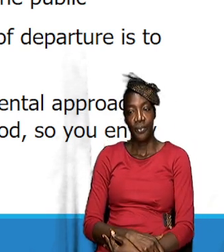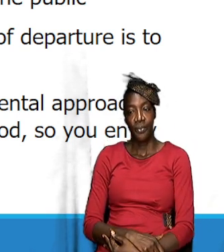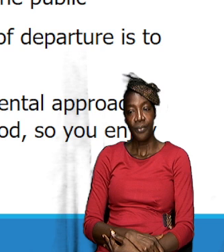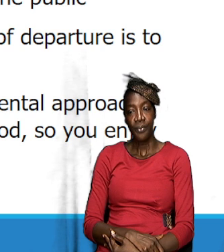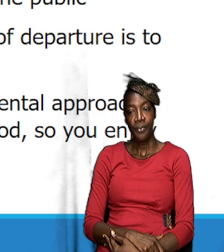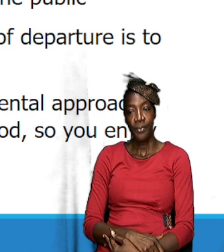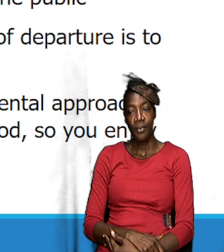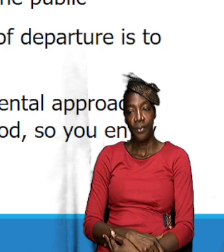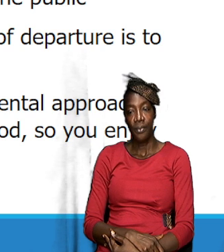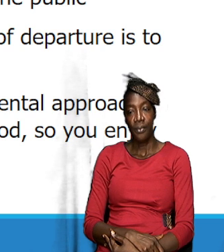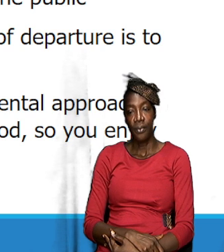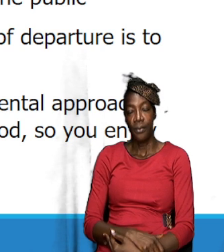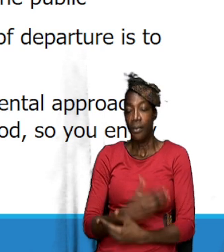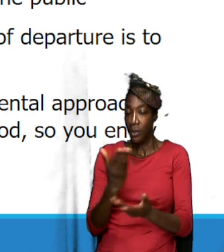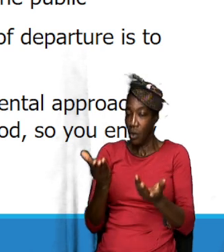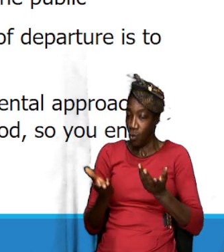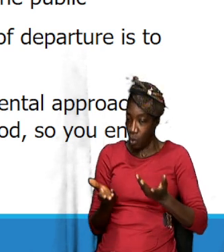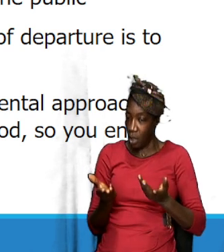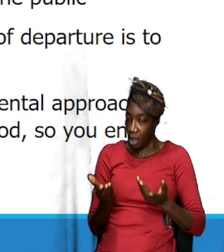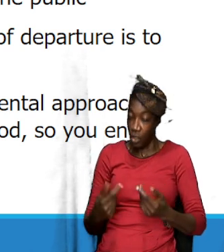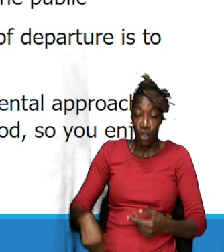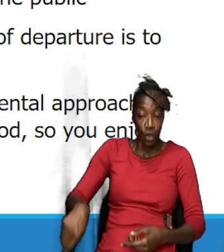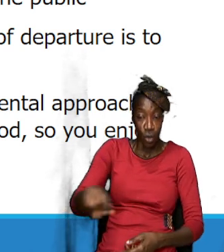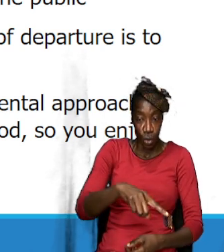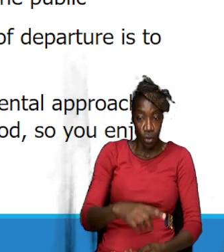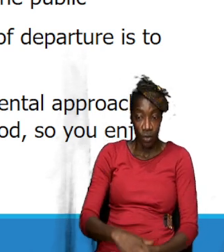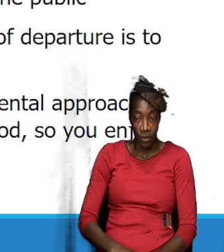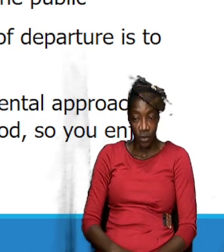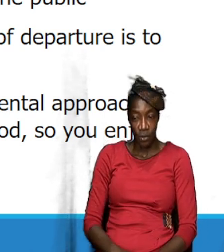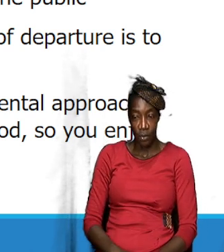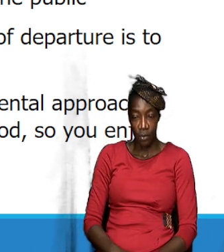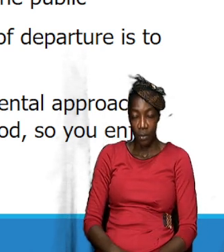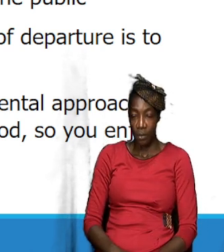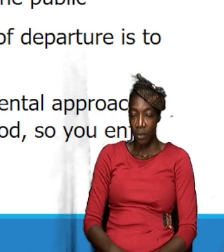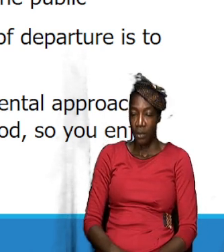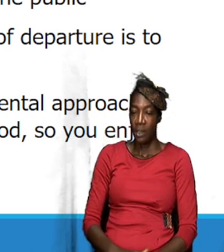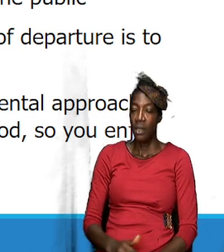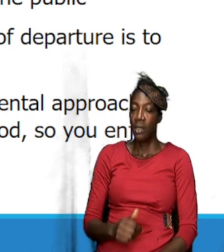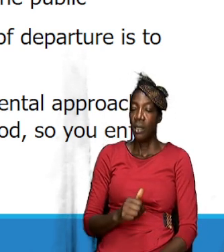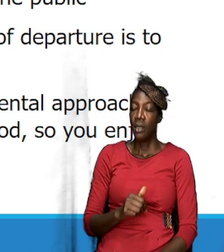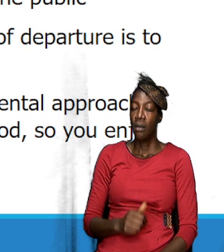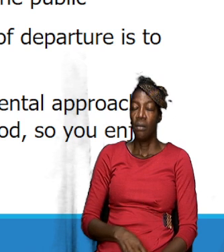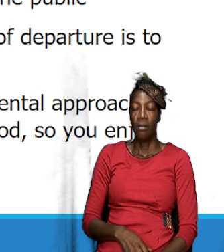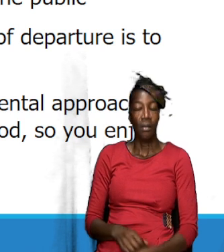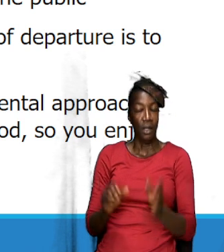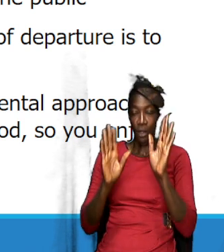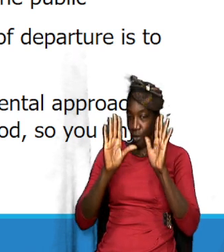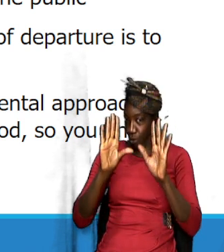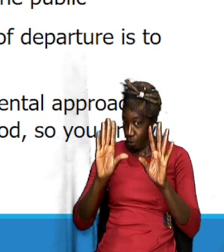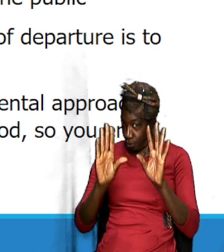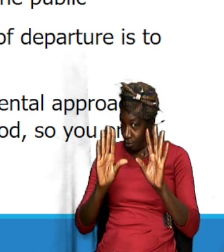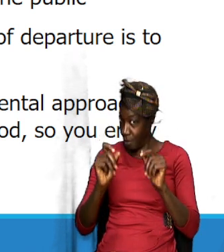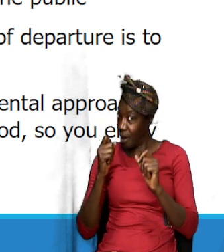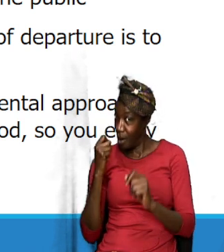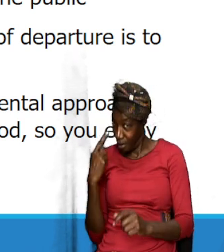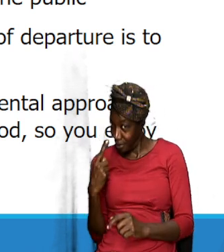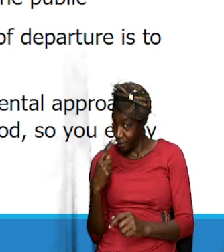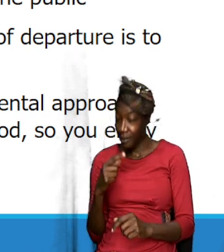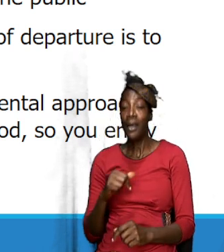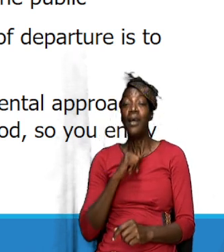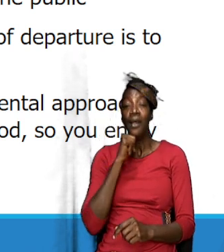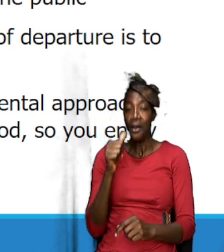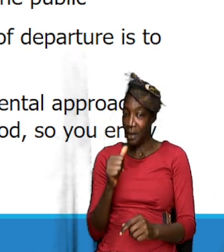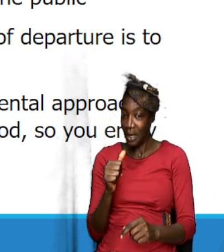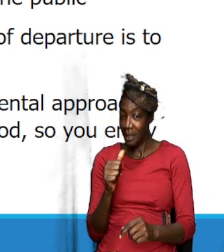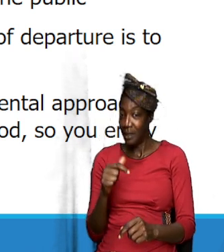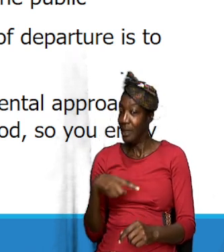and so, you know, he wants us to pray. No, no, I am not knocking corporate prayer. So let me get back to the, yeah,